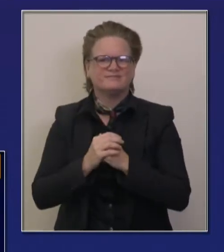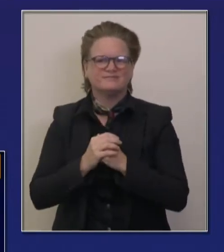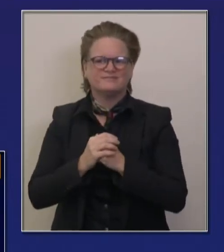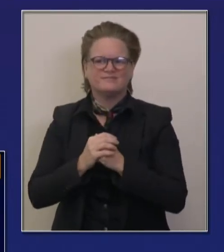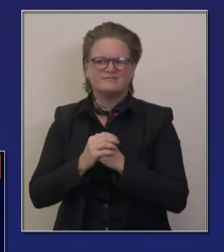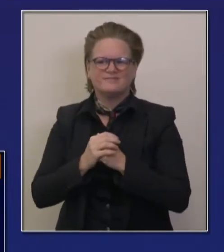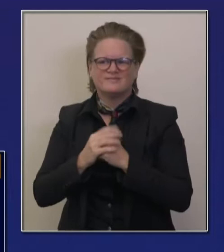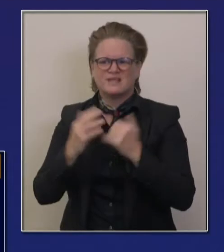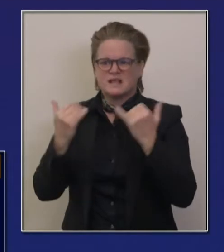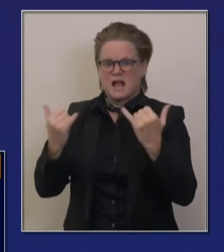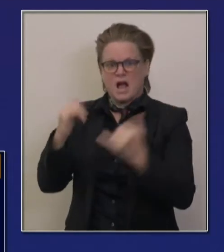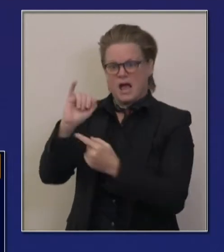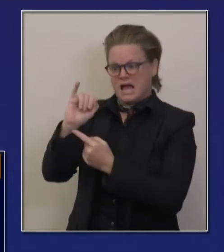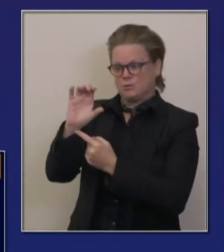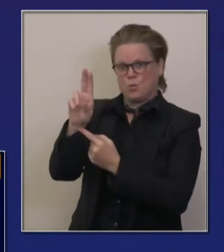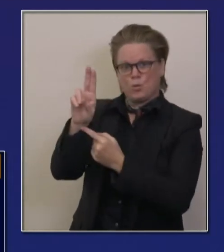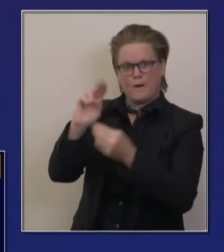last week.